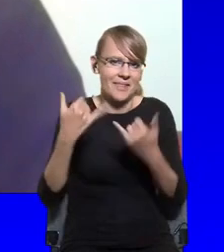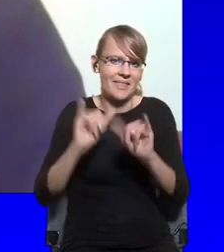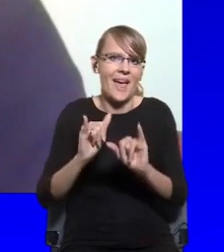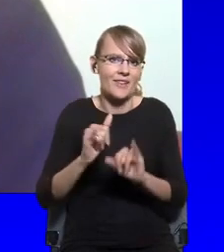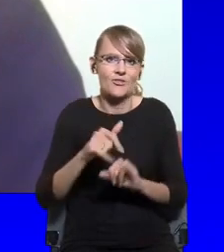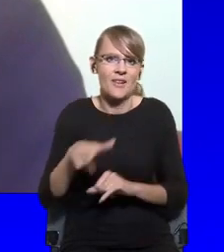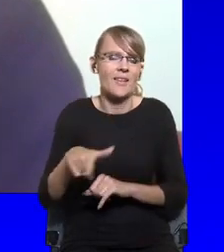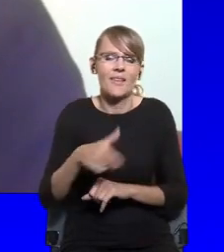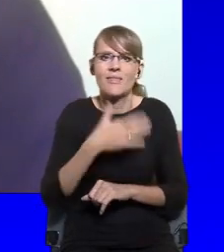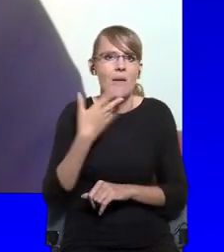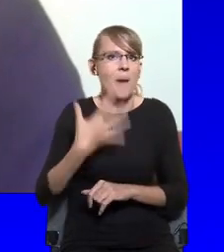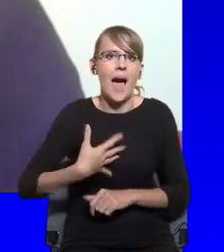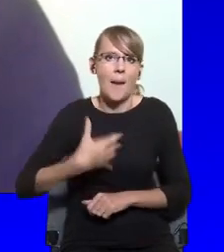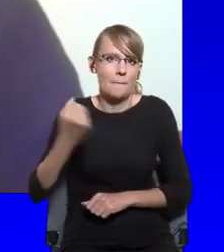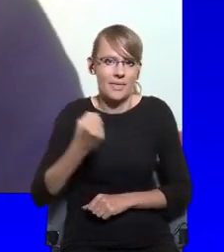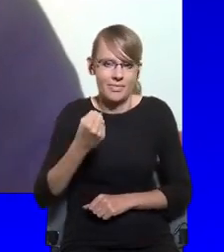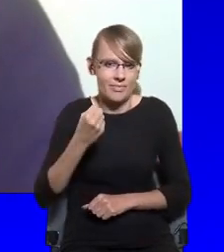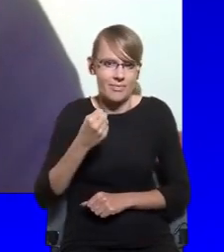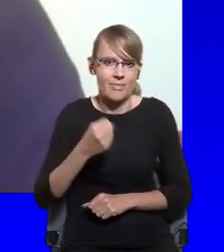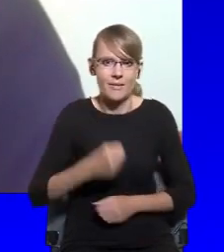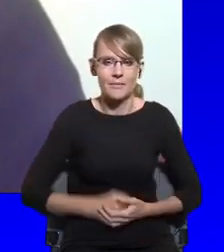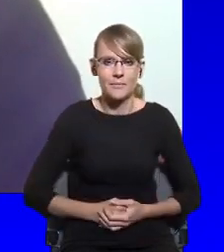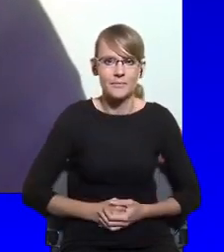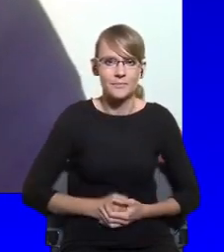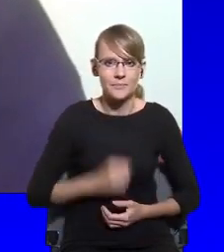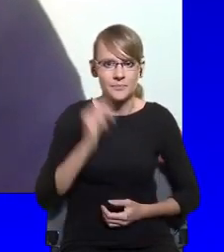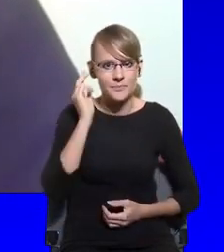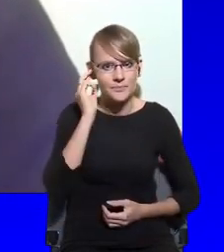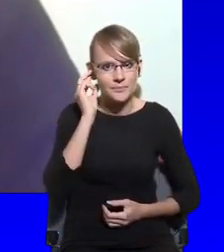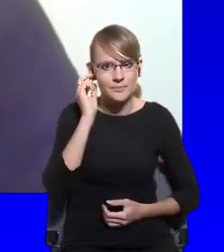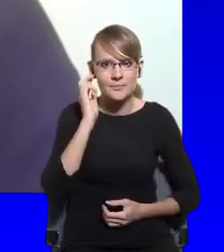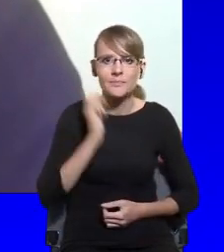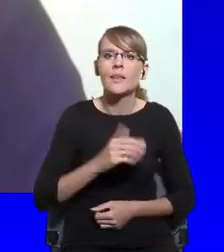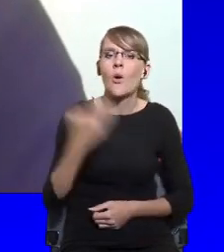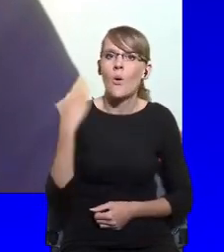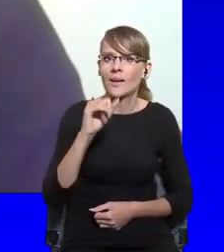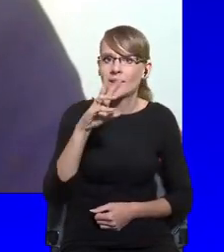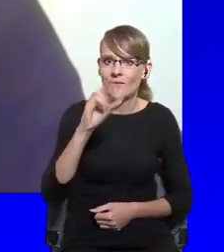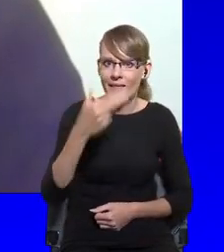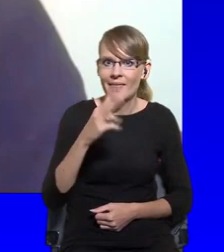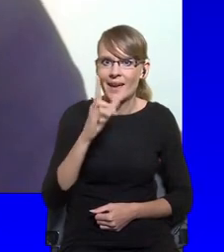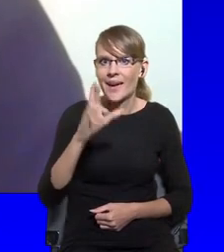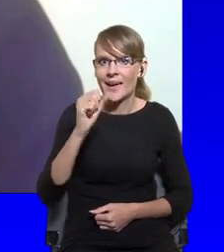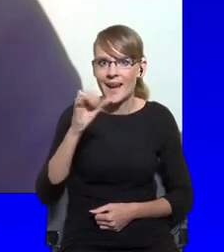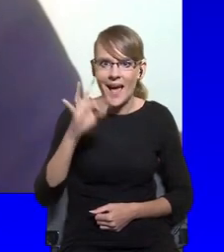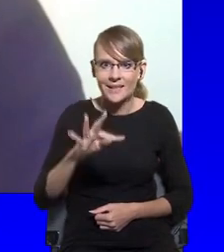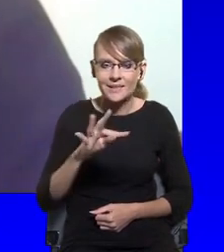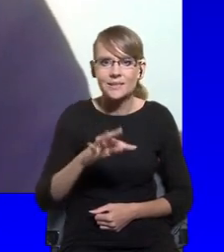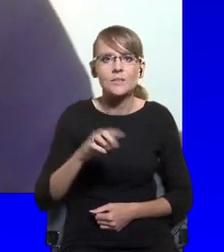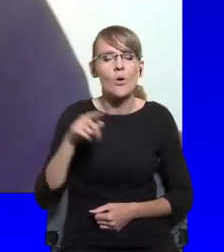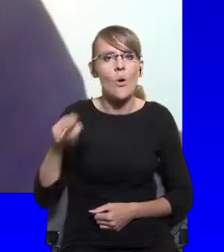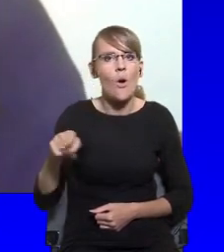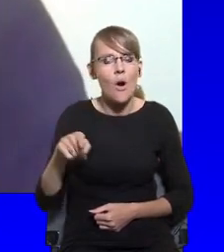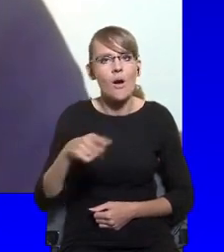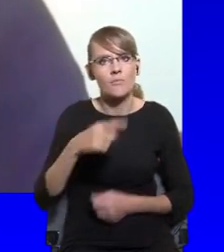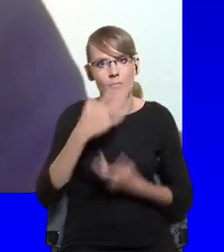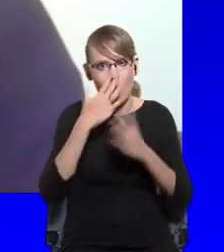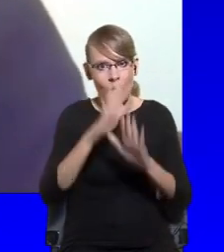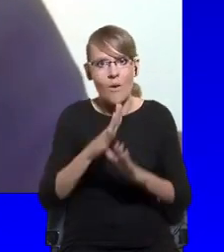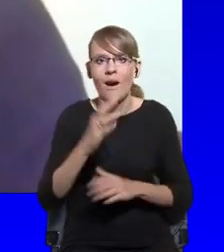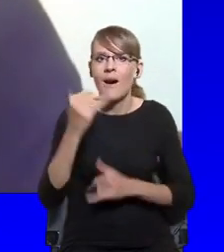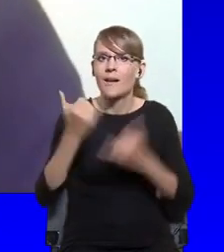ideals. As my fellow panelist Ivan Krastev pointed out recently, if, you know, it was all about mobility being a